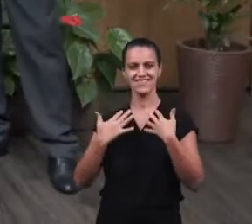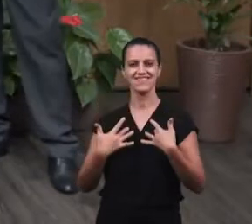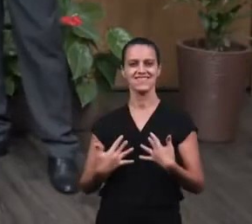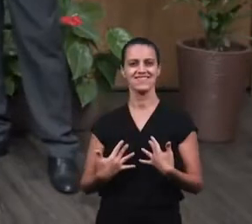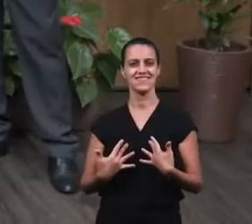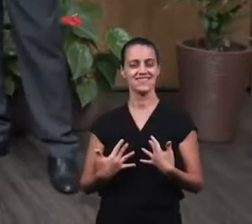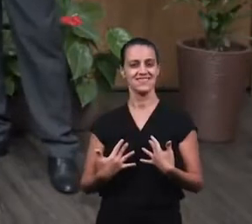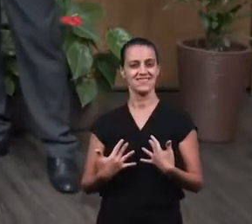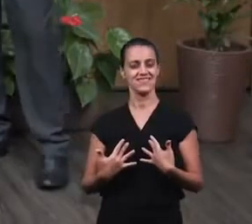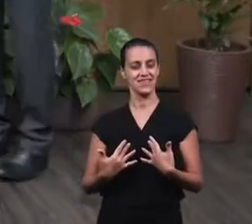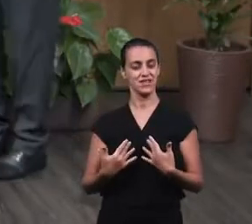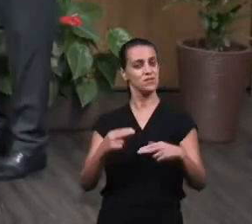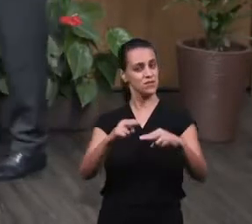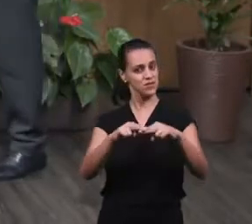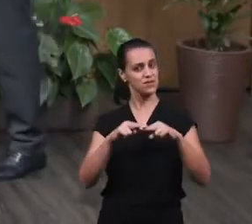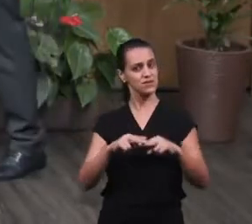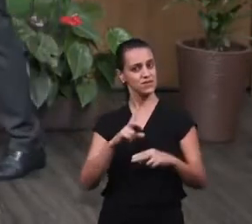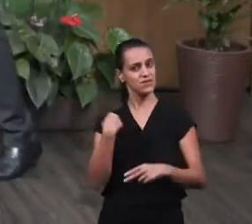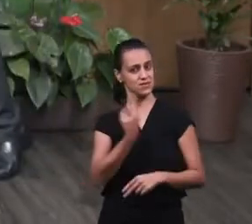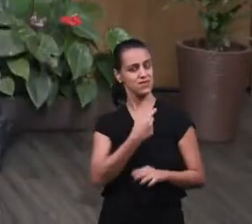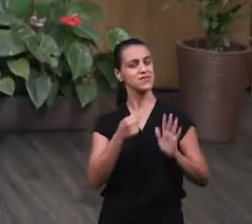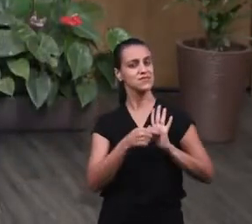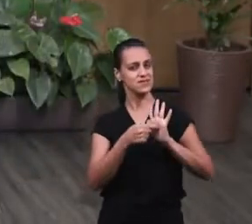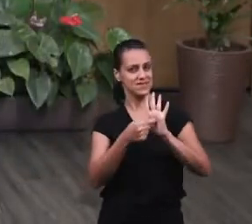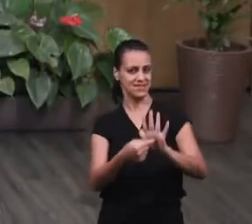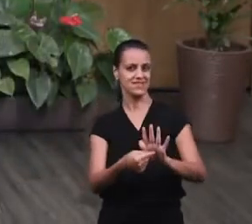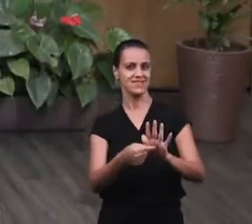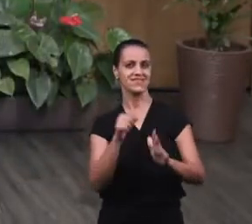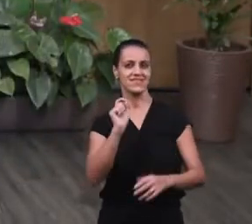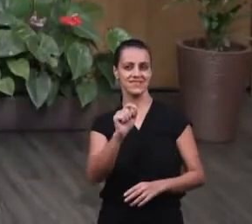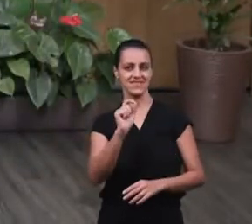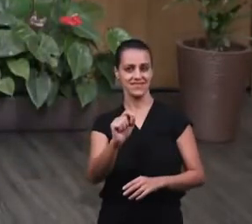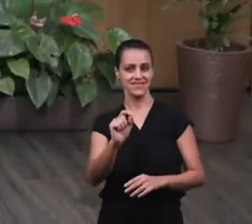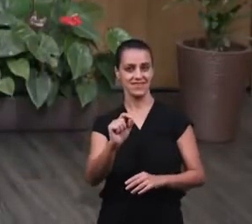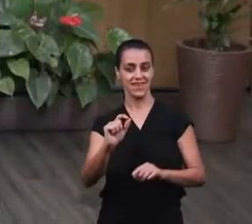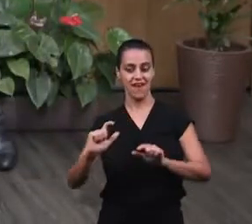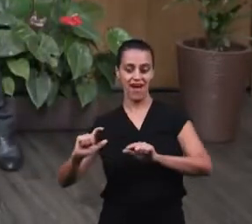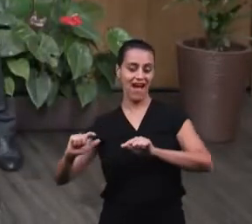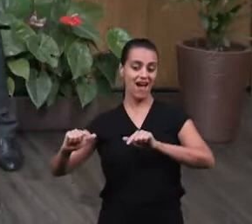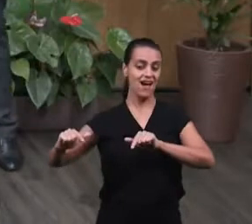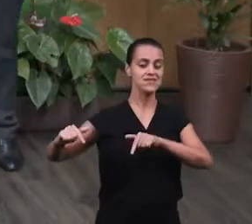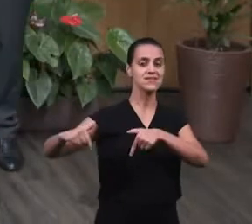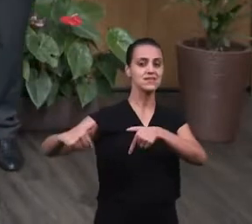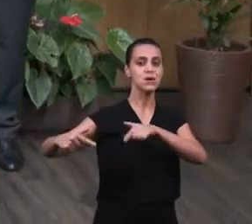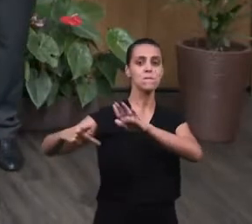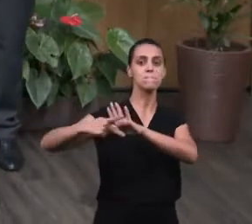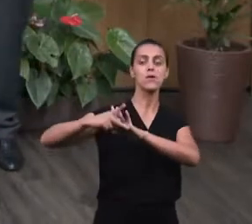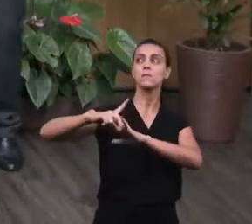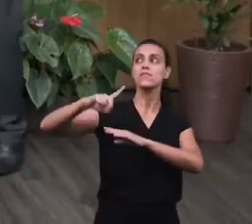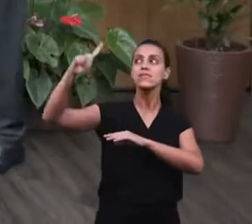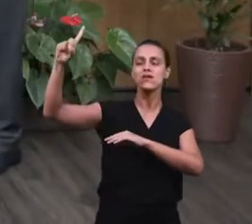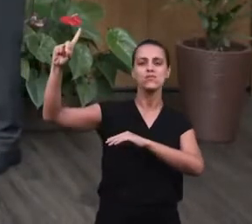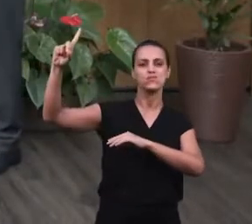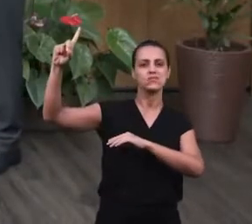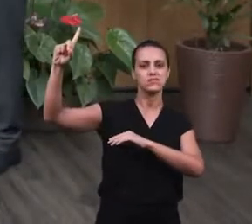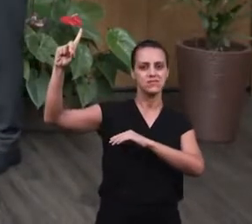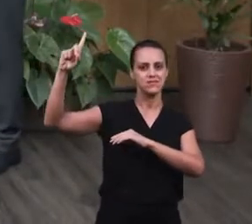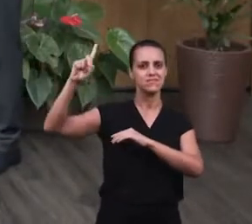That is, so this chart shows that from starting at the act, the act that comes from God the Father,